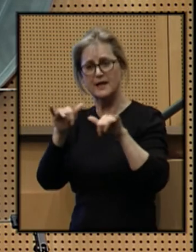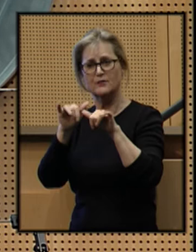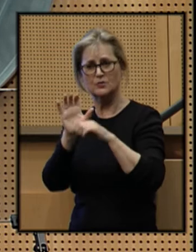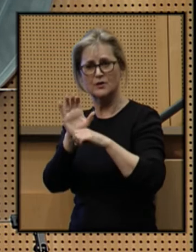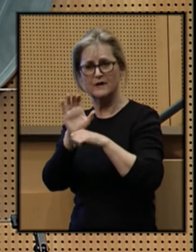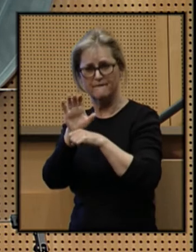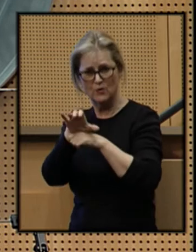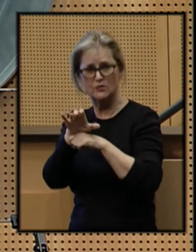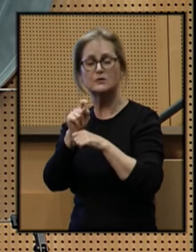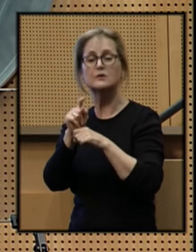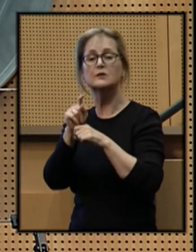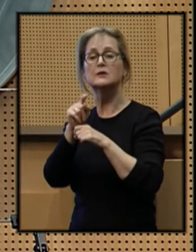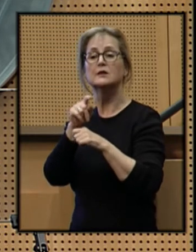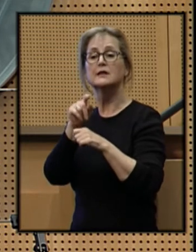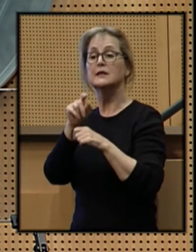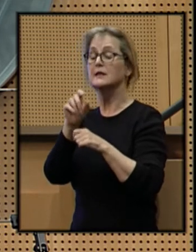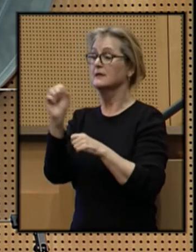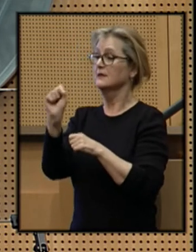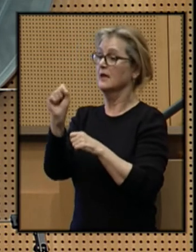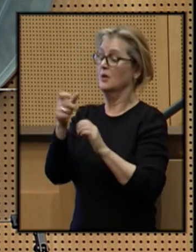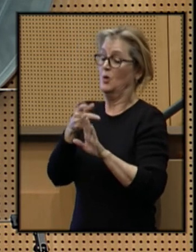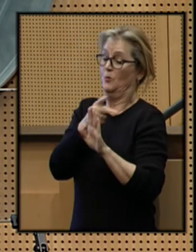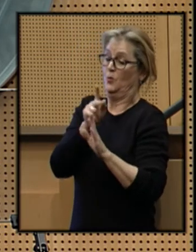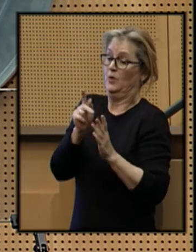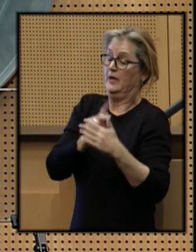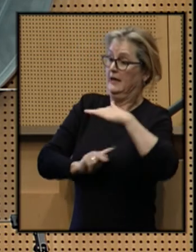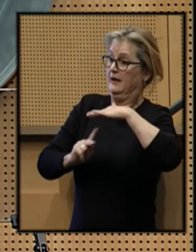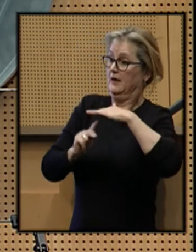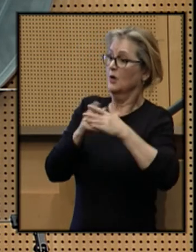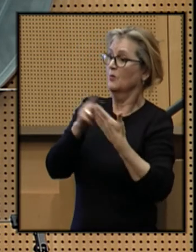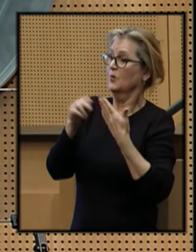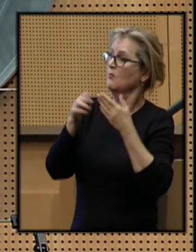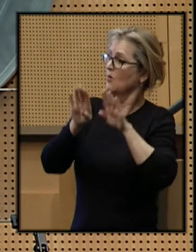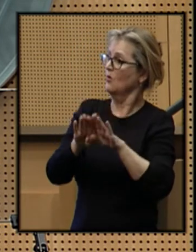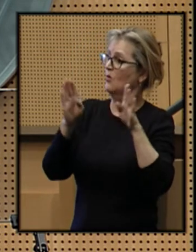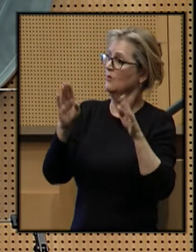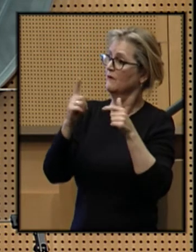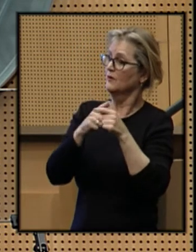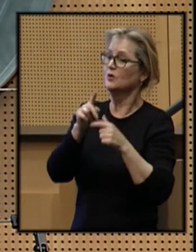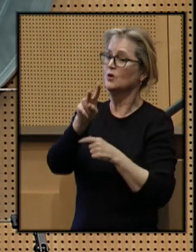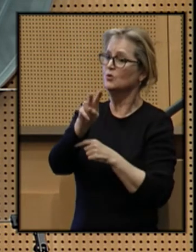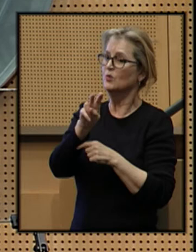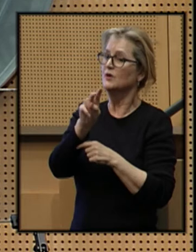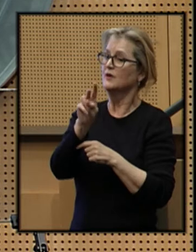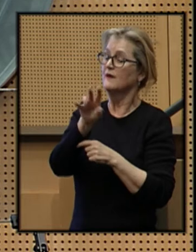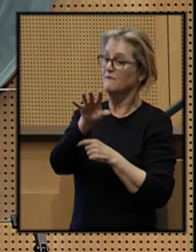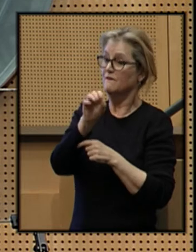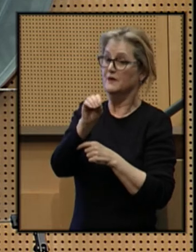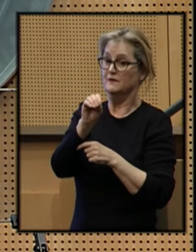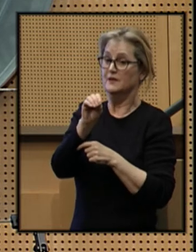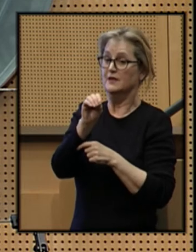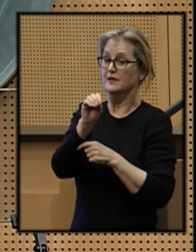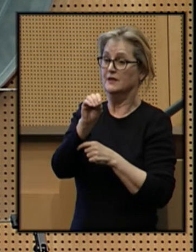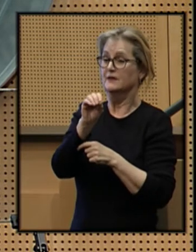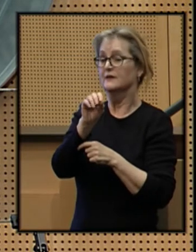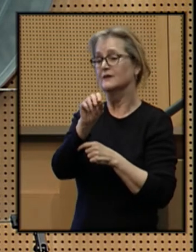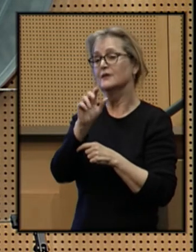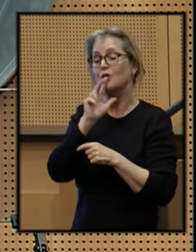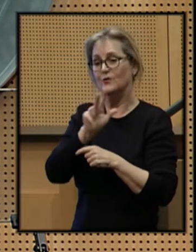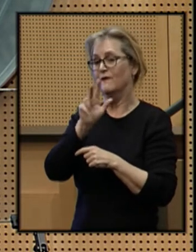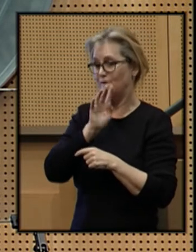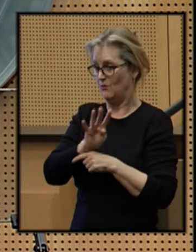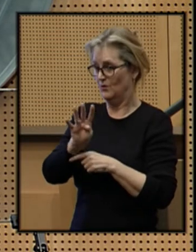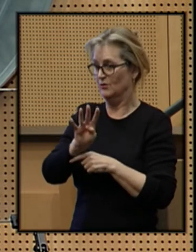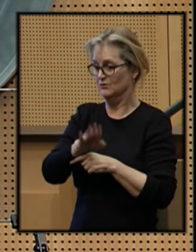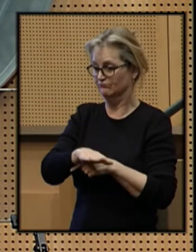the Seattle Pre-K program opened its first classroom to more than 253 and 4-year-olds.